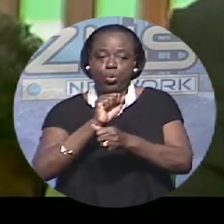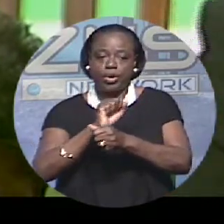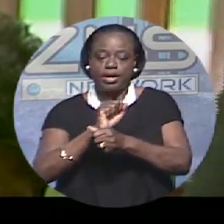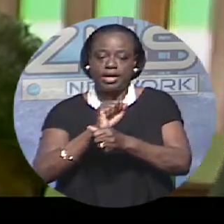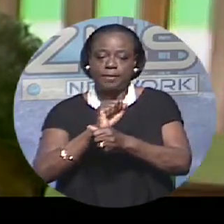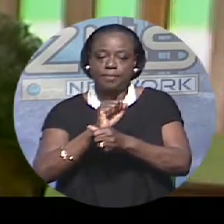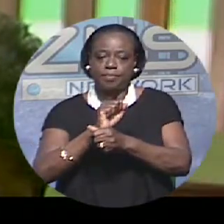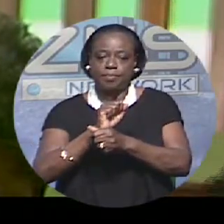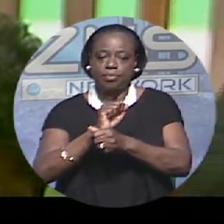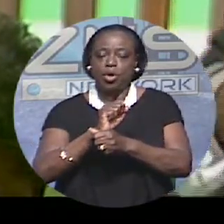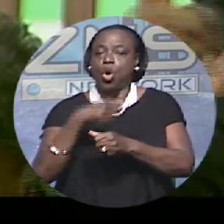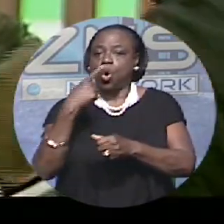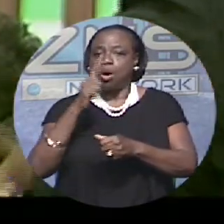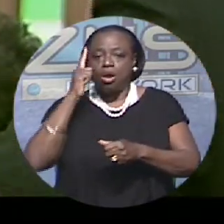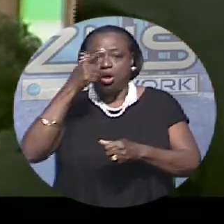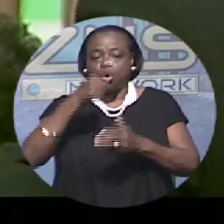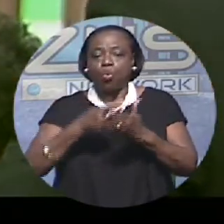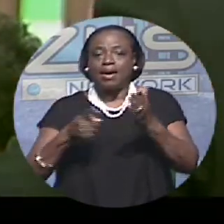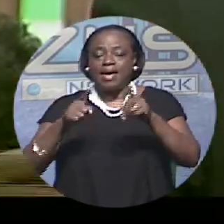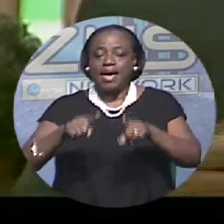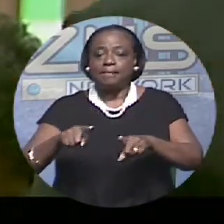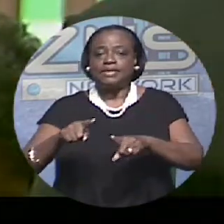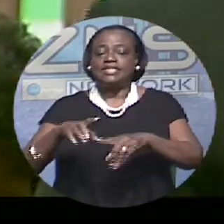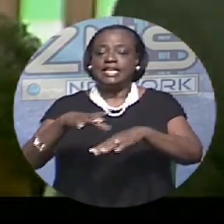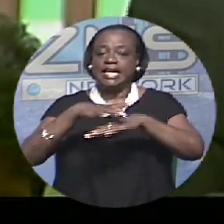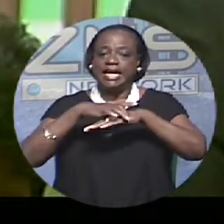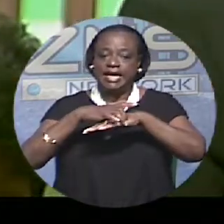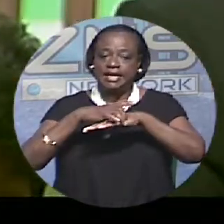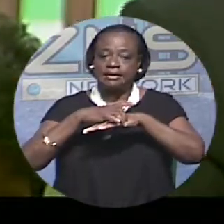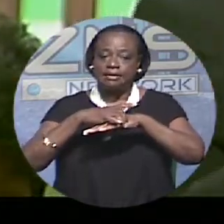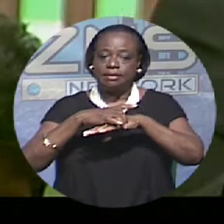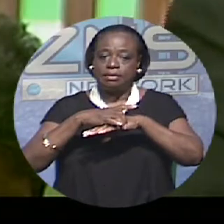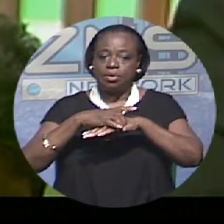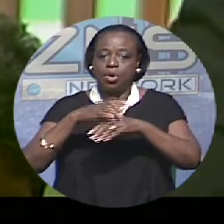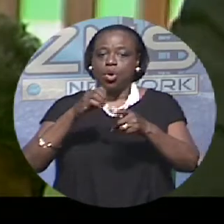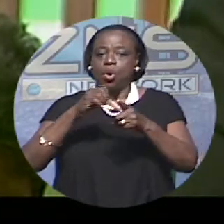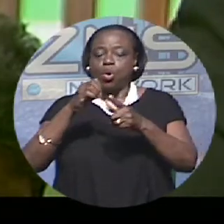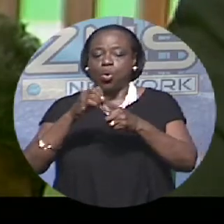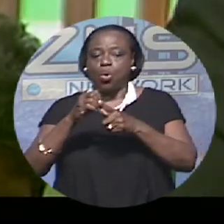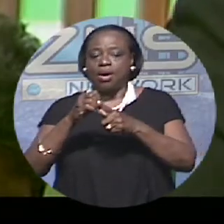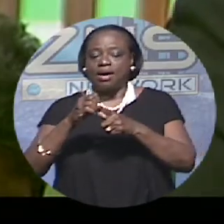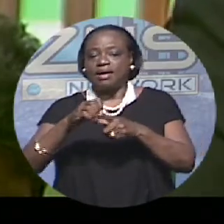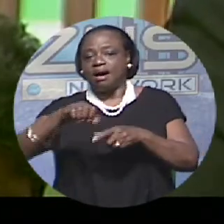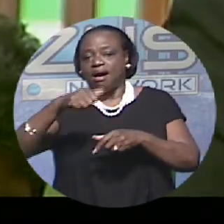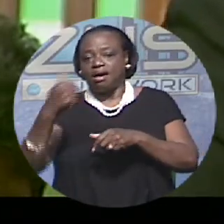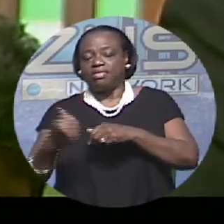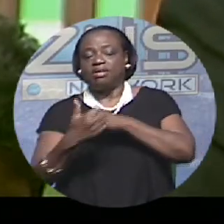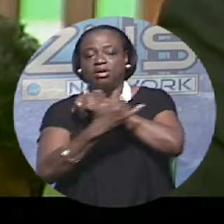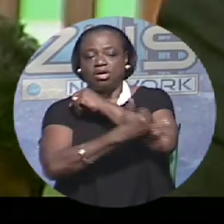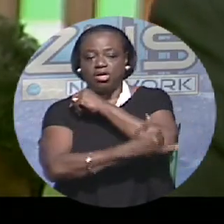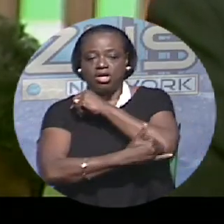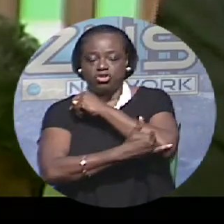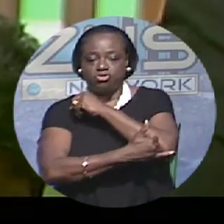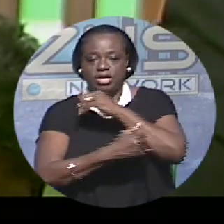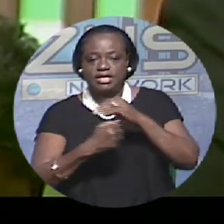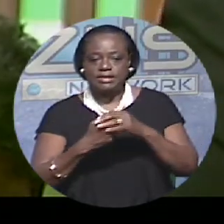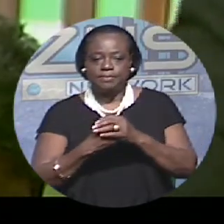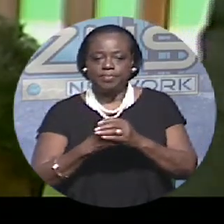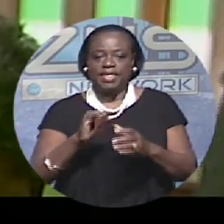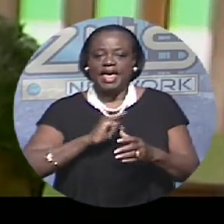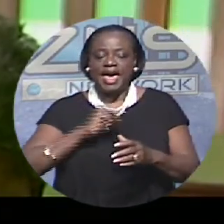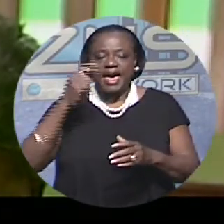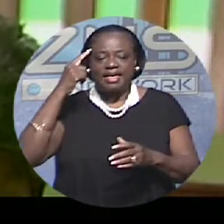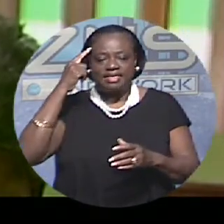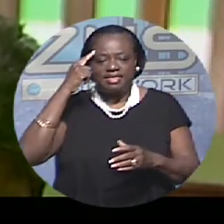oh, look what happened in England, oh, look what happened in South Africa, oh, look what is happening in Dominica with it. I think